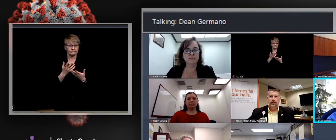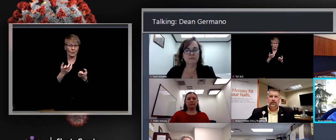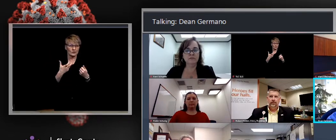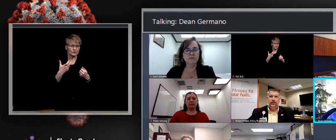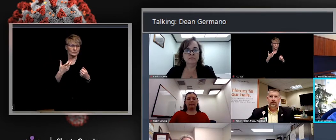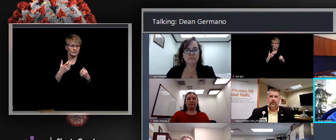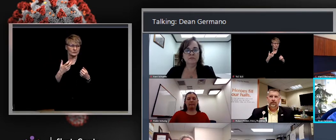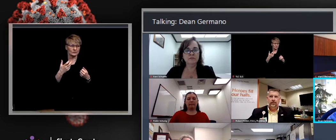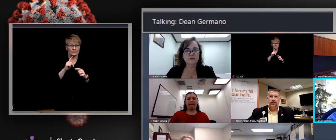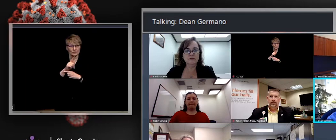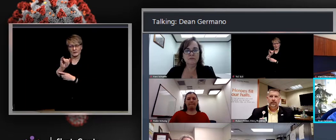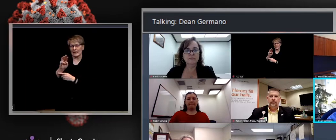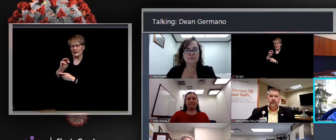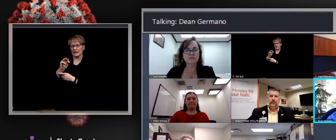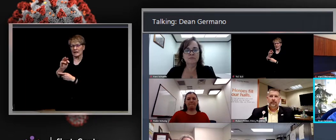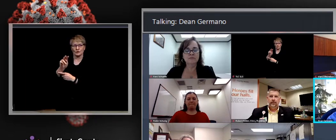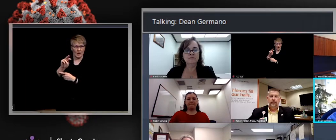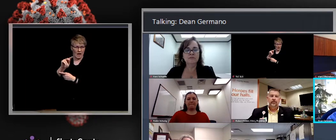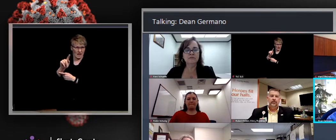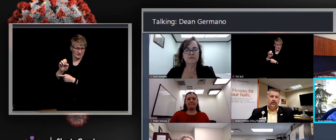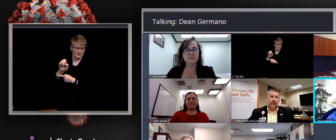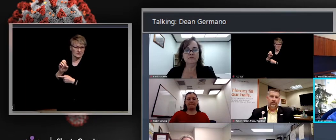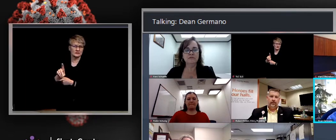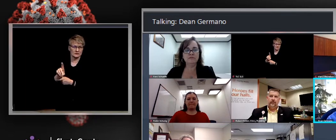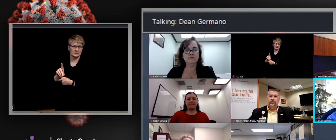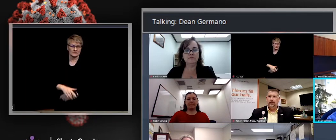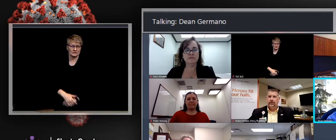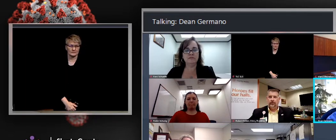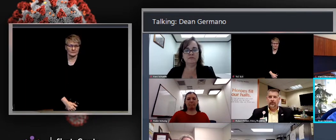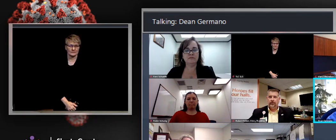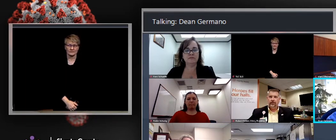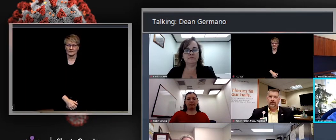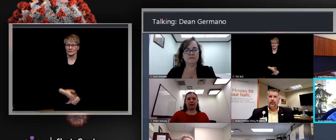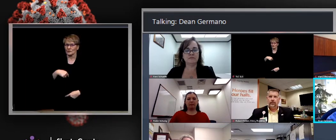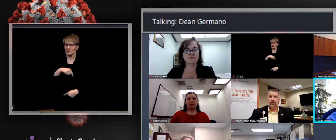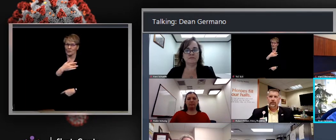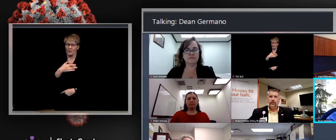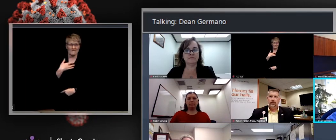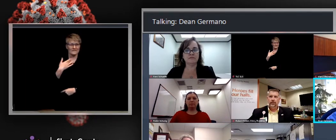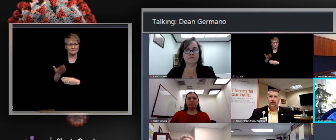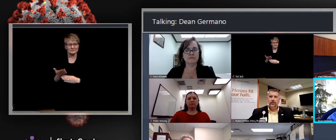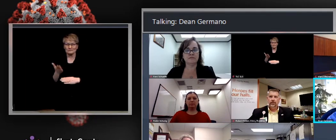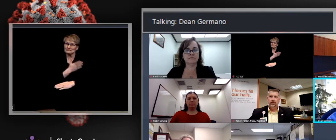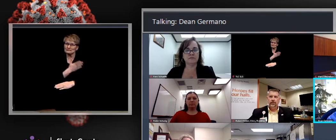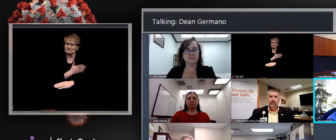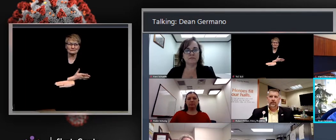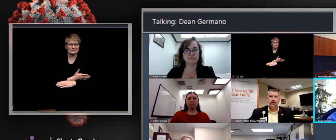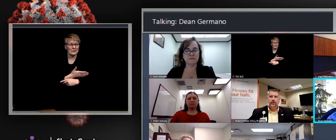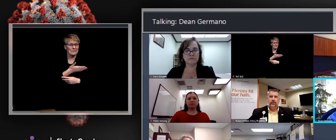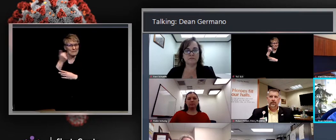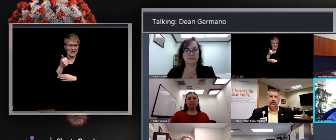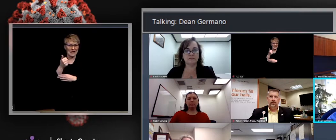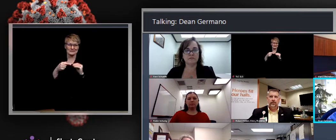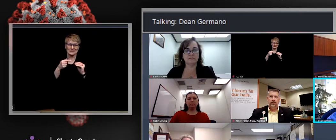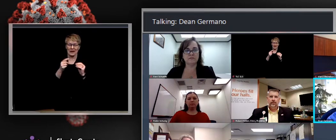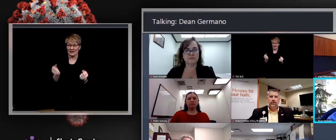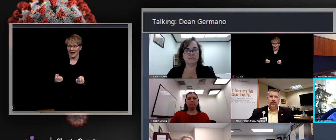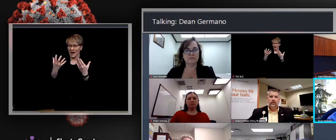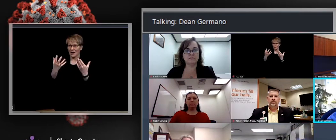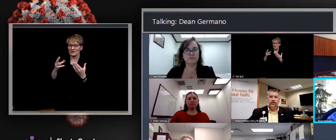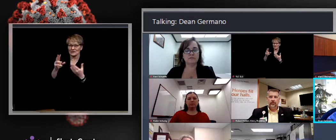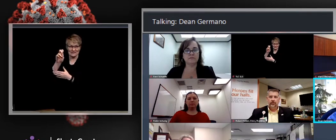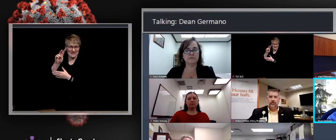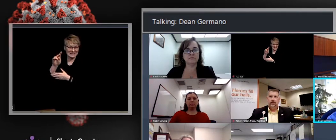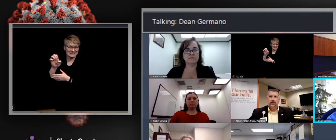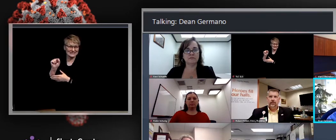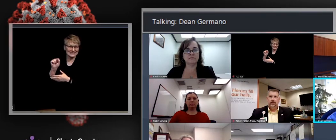all feeling better about the availability of vaccine. We'll, like a lot of our health center colleagues, it